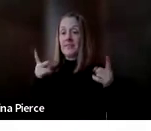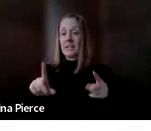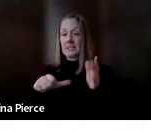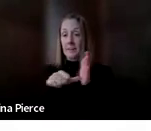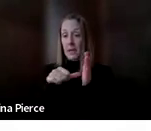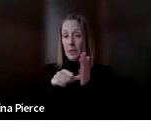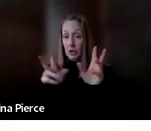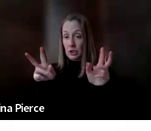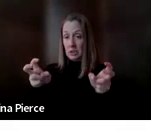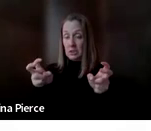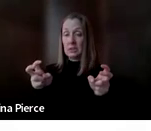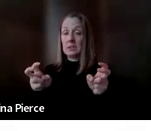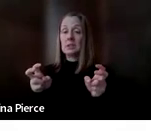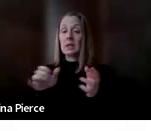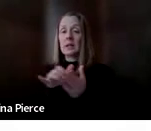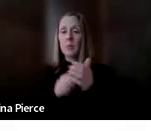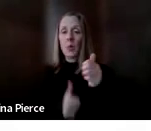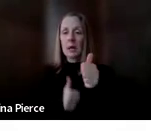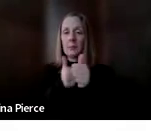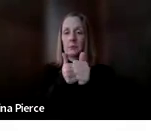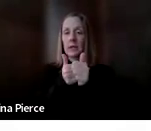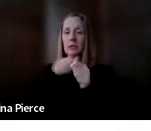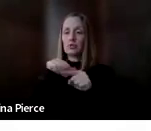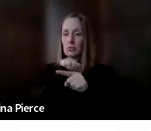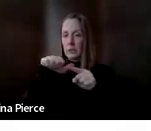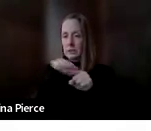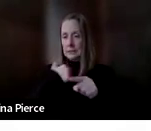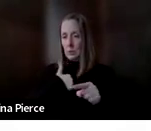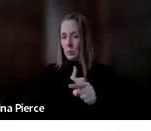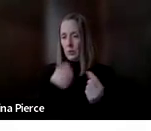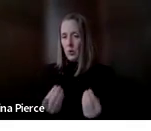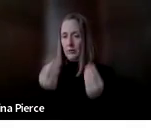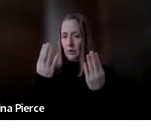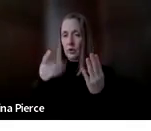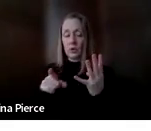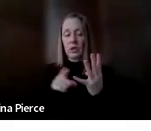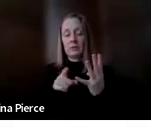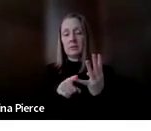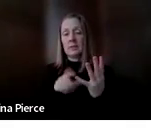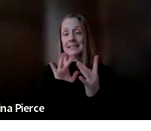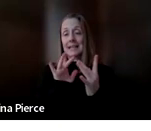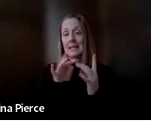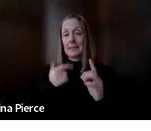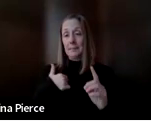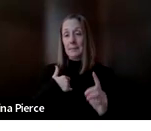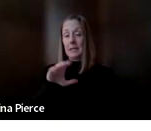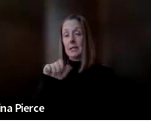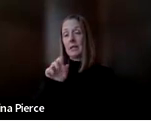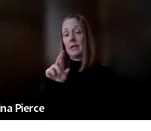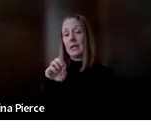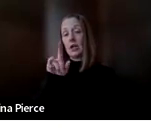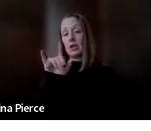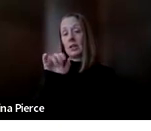the most up-to-date with trainings that we offer. But you can also contact me directly at carolyn.parker at